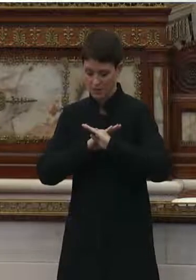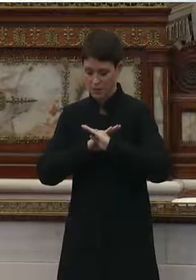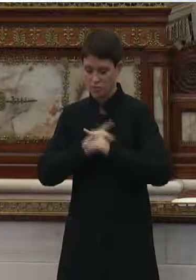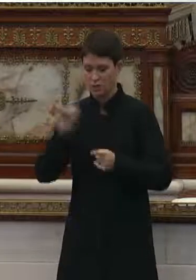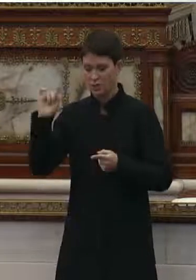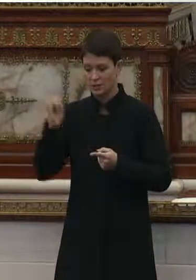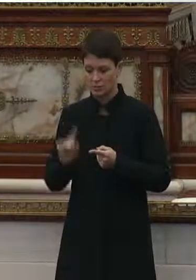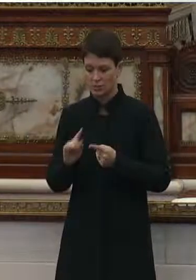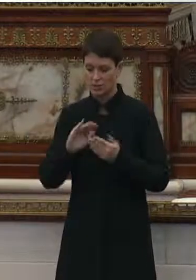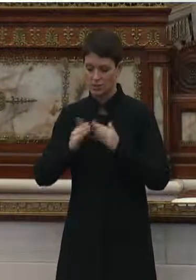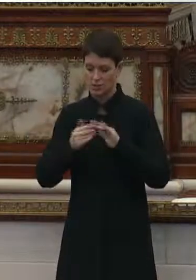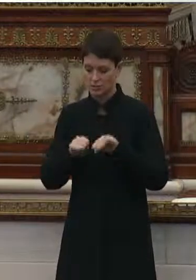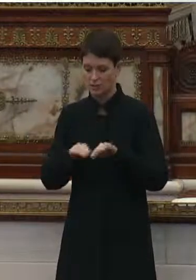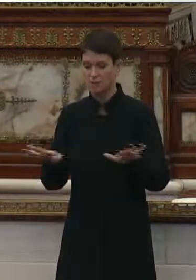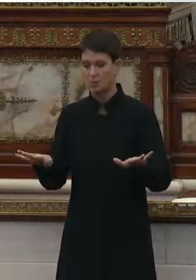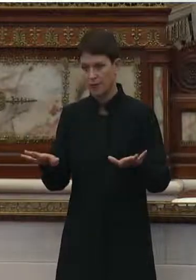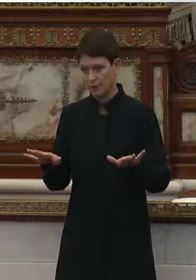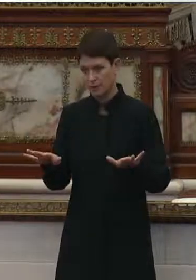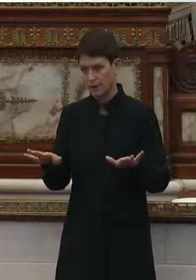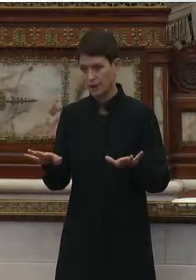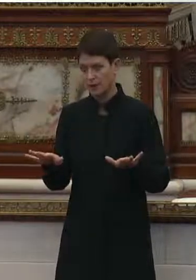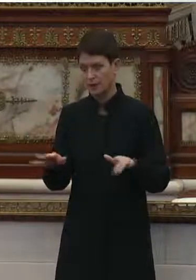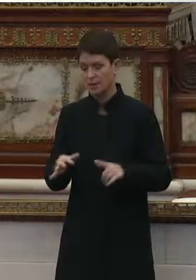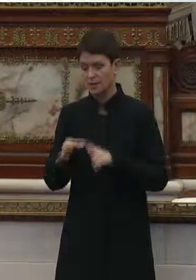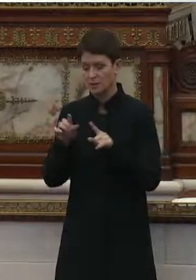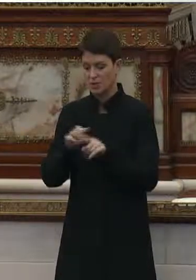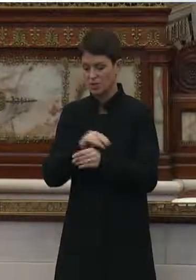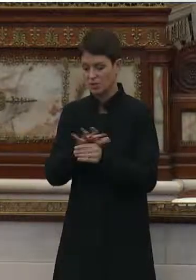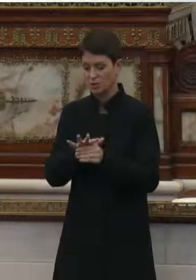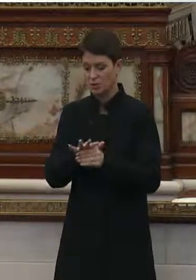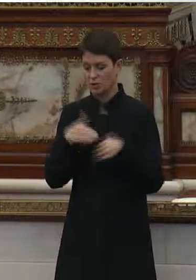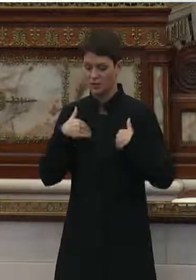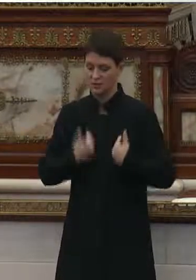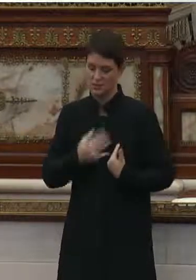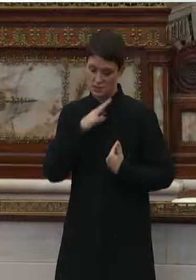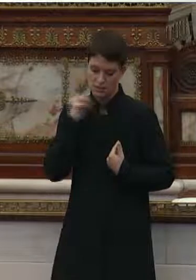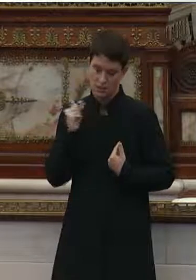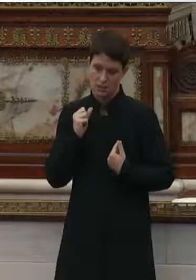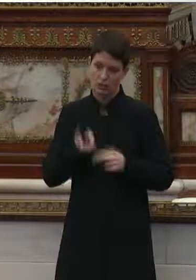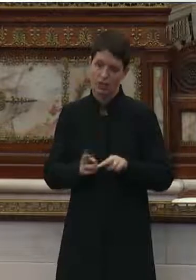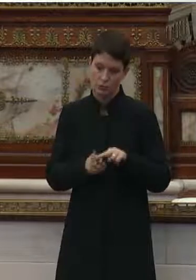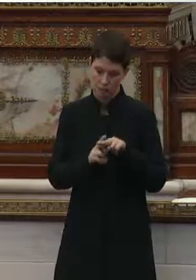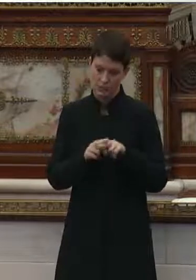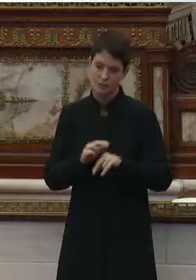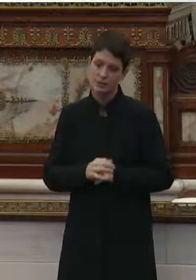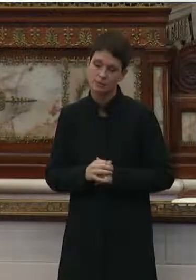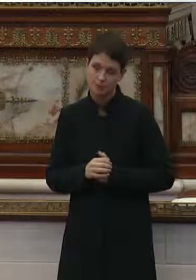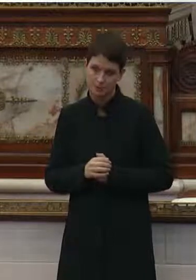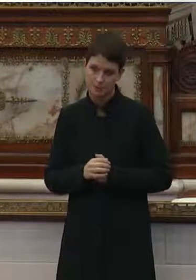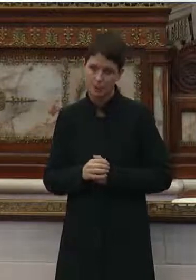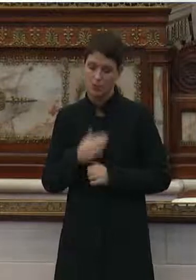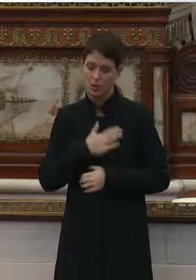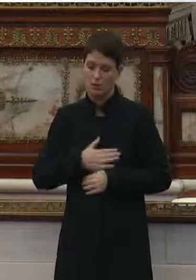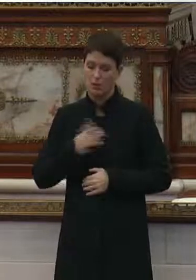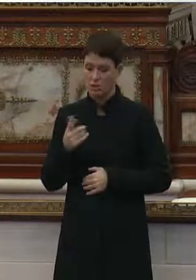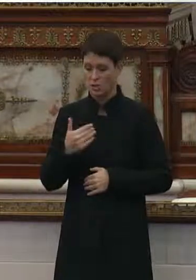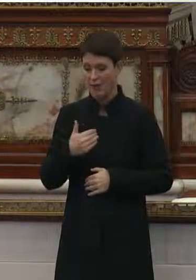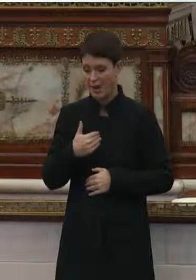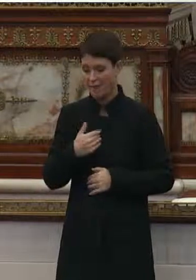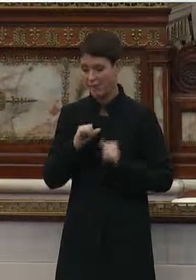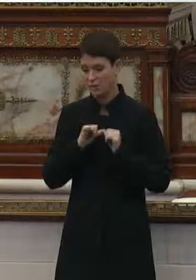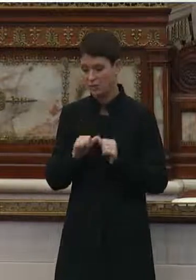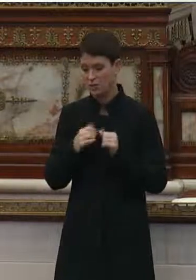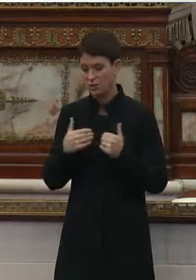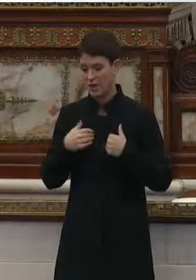decrease community spread, especially as COVID fatigue increases. We appreciate your holding and hope you'll